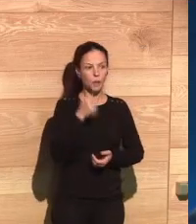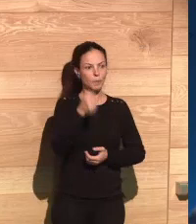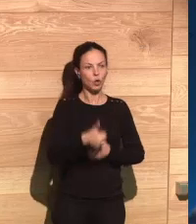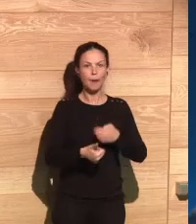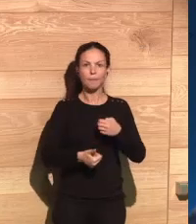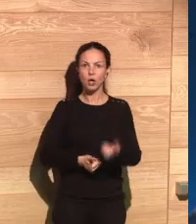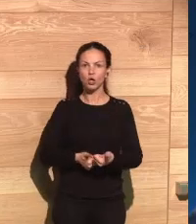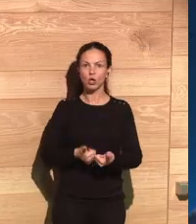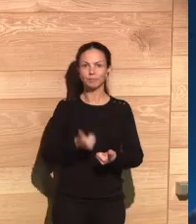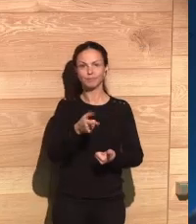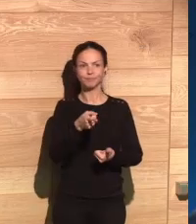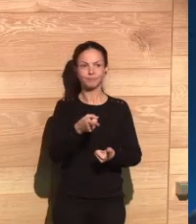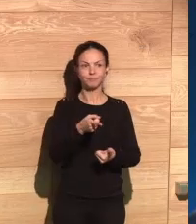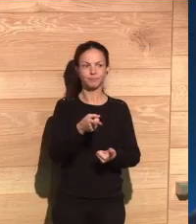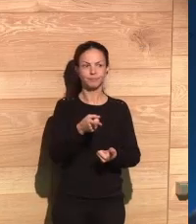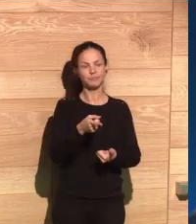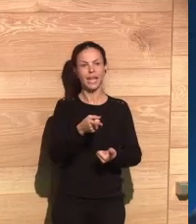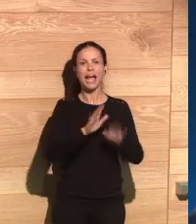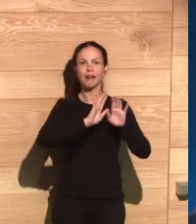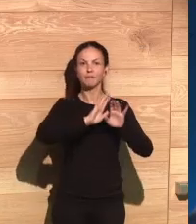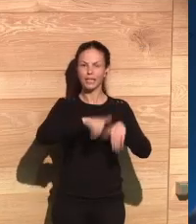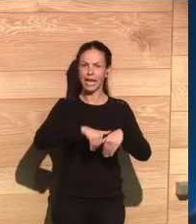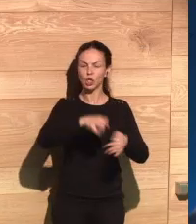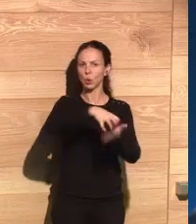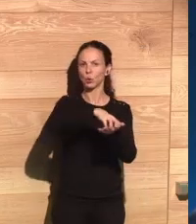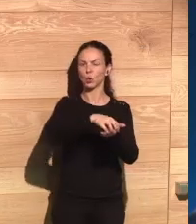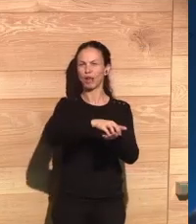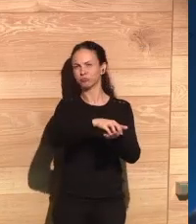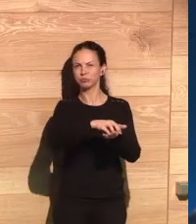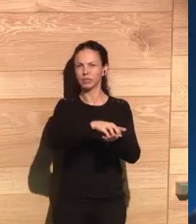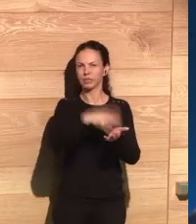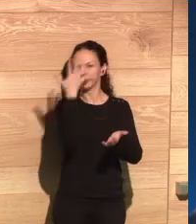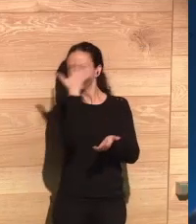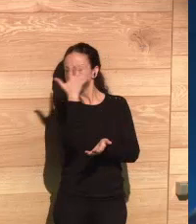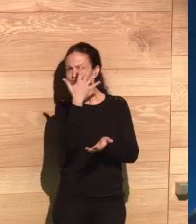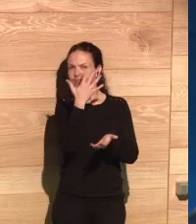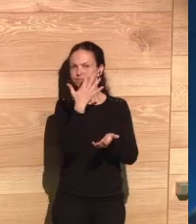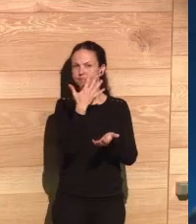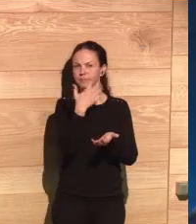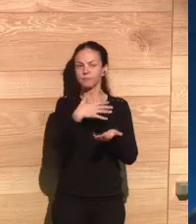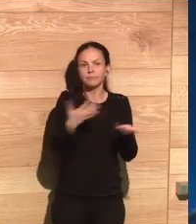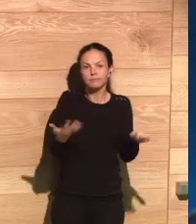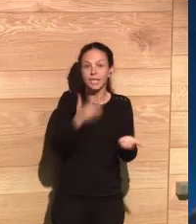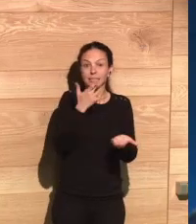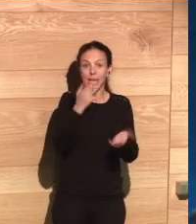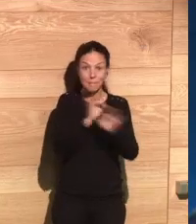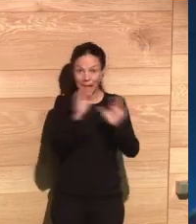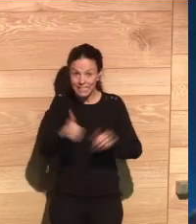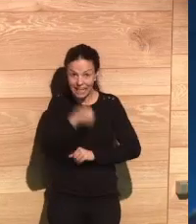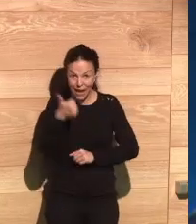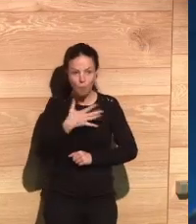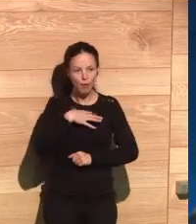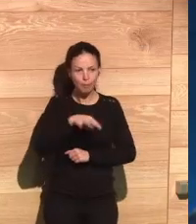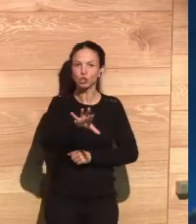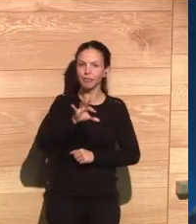And so if we get clarity on what's actually happening with it, then we can start to make genuinely informed decisions about what we think is okay and what we don't